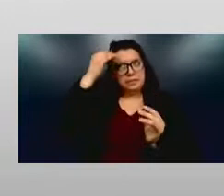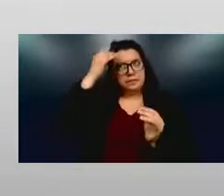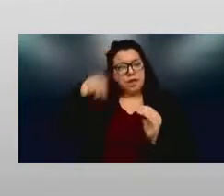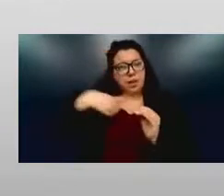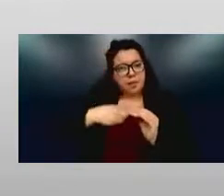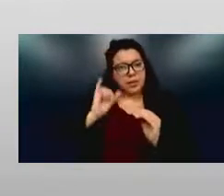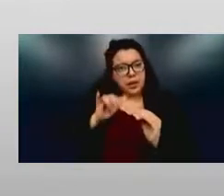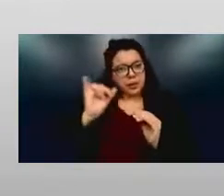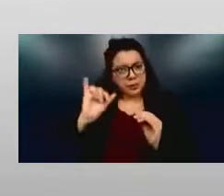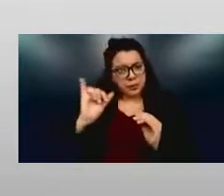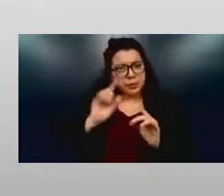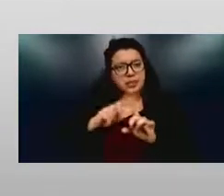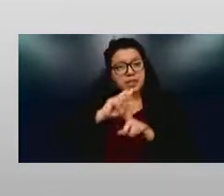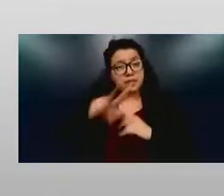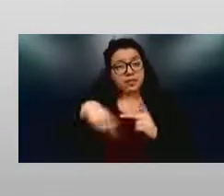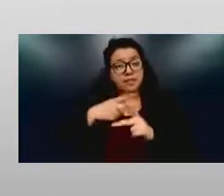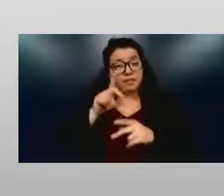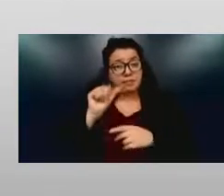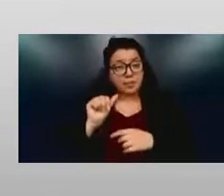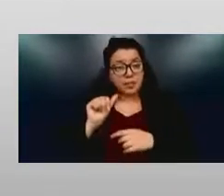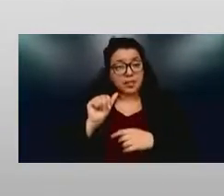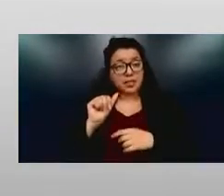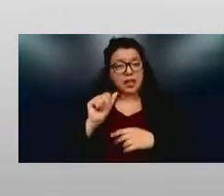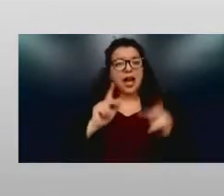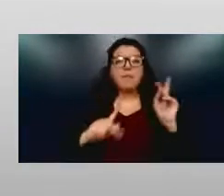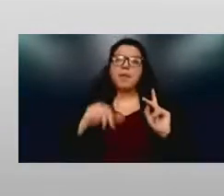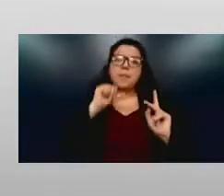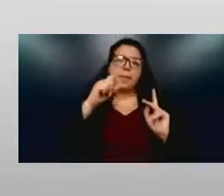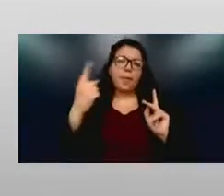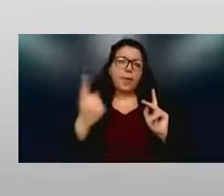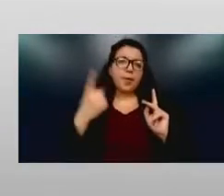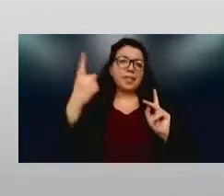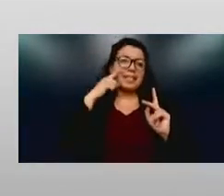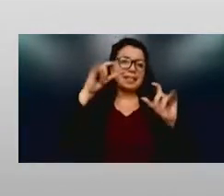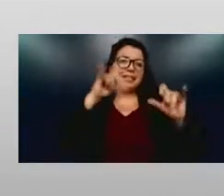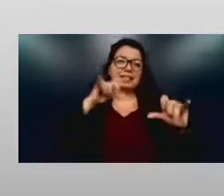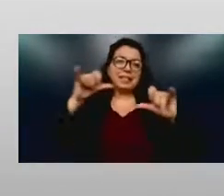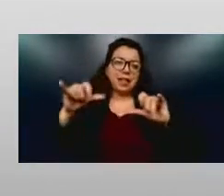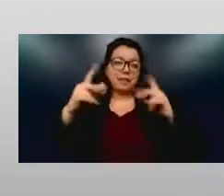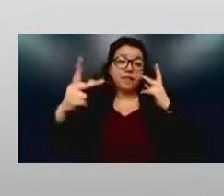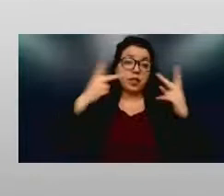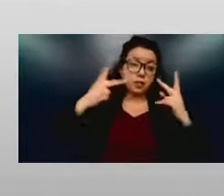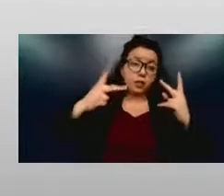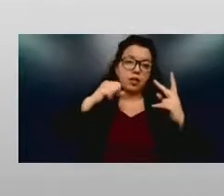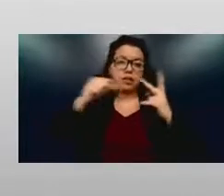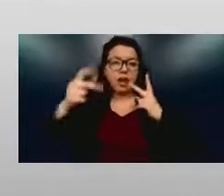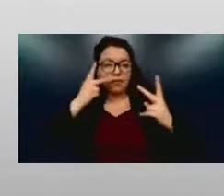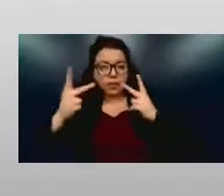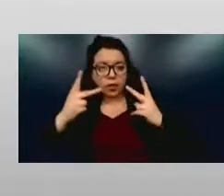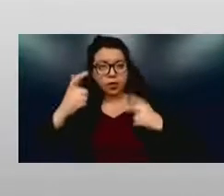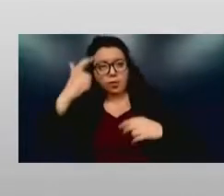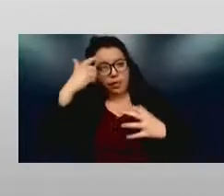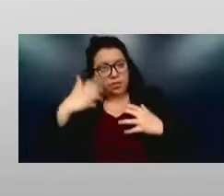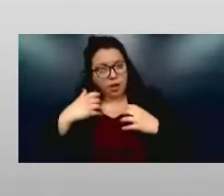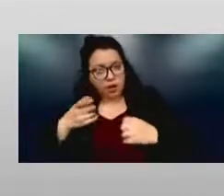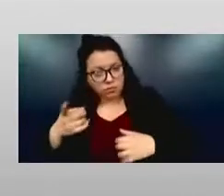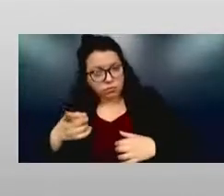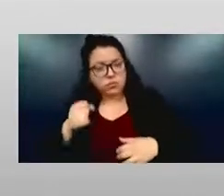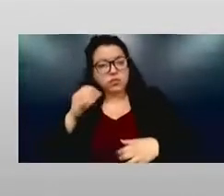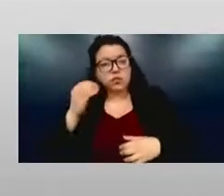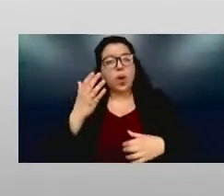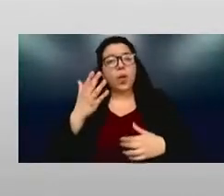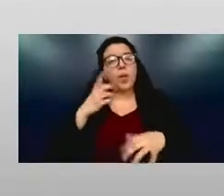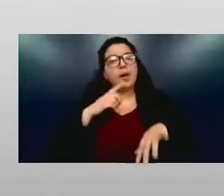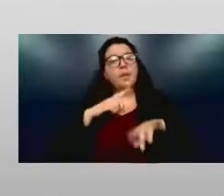some people don't always see that as the same. But I think we can still look at that, the things that we've said here. It's come up to talk to